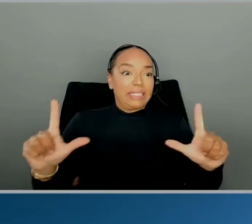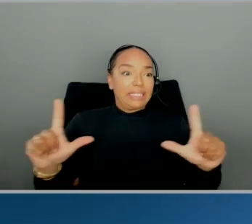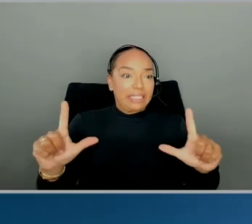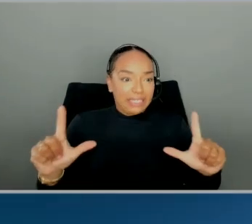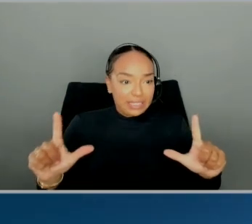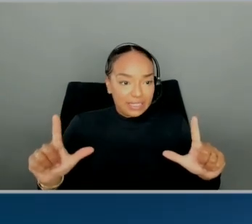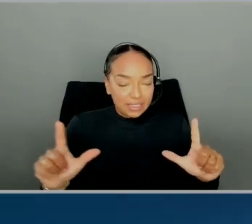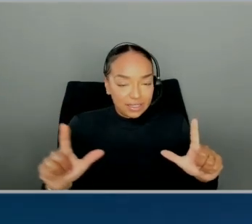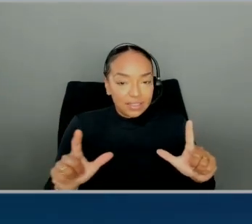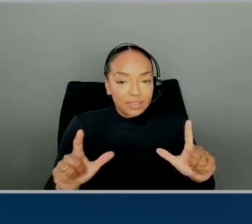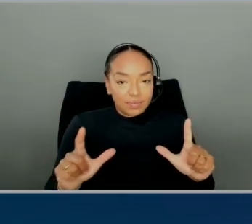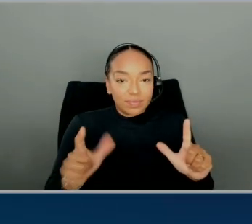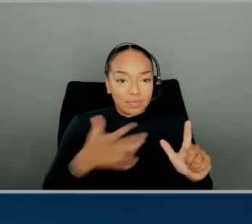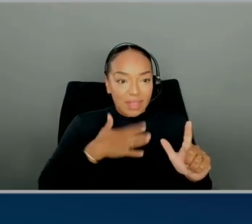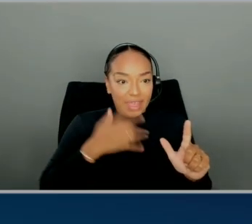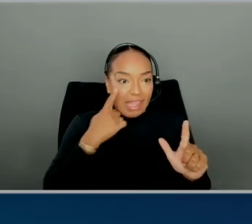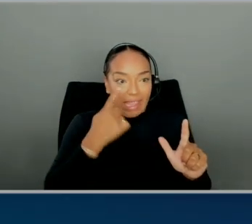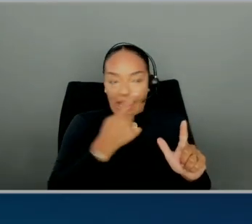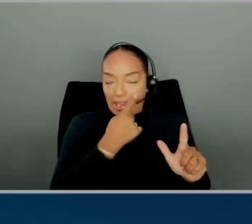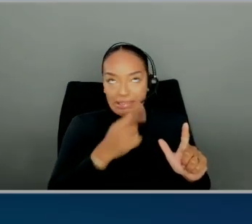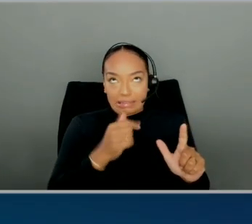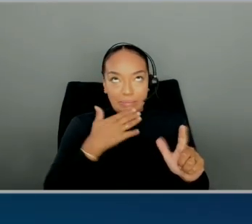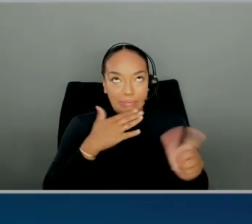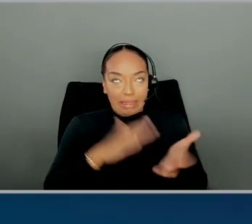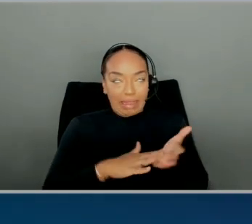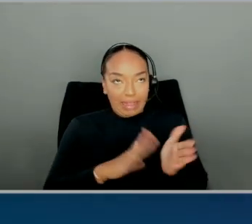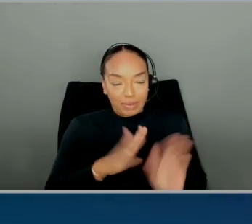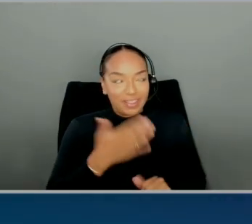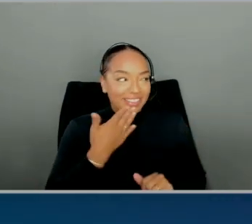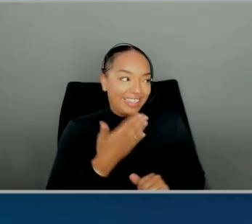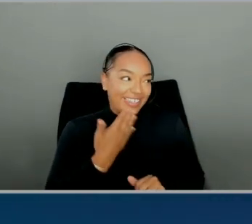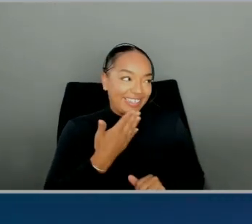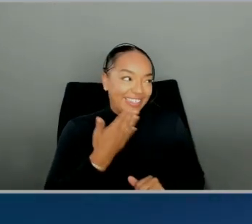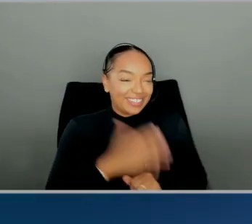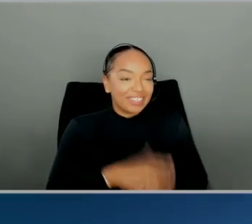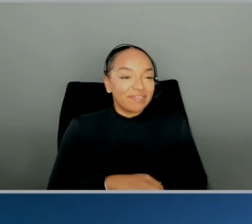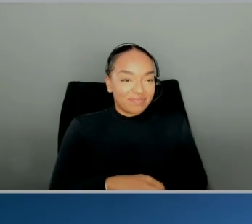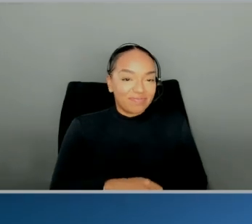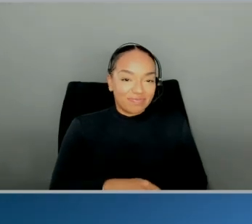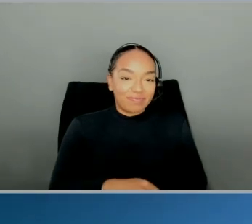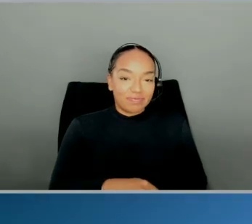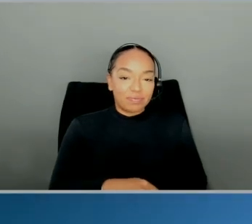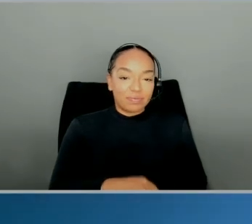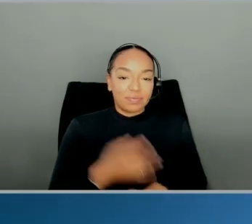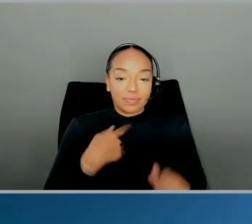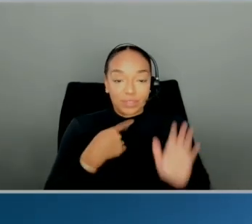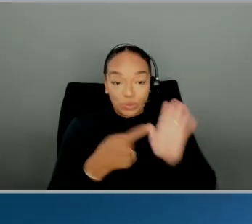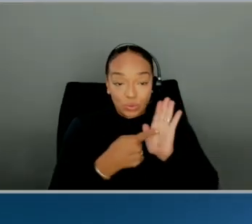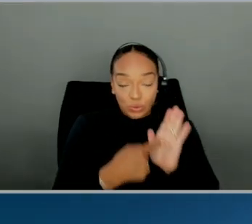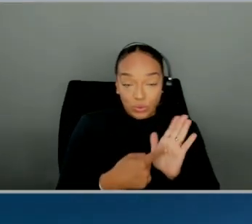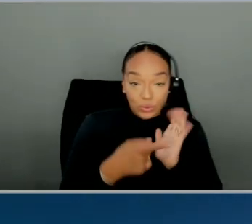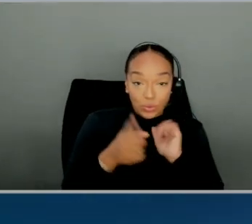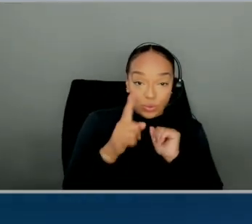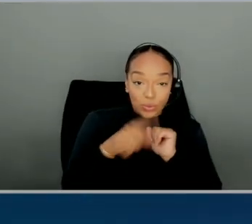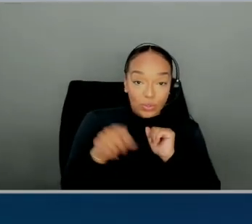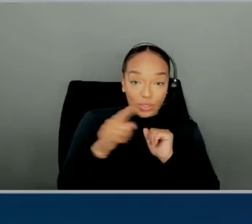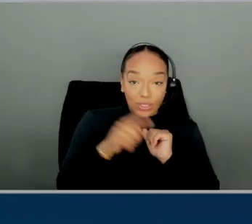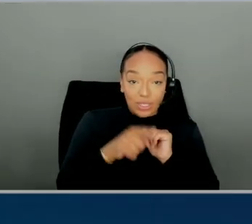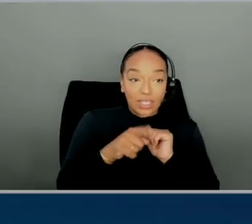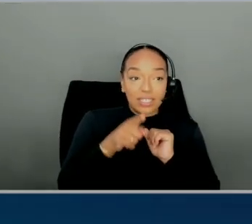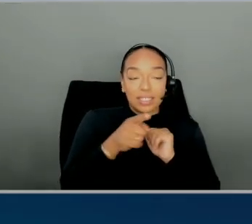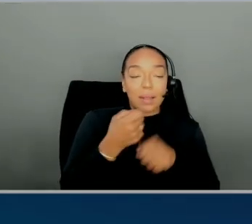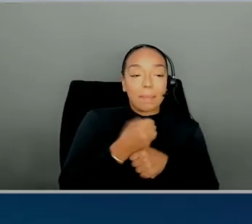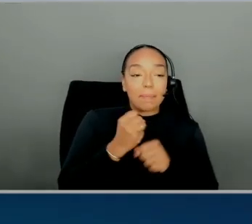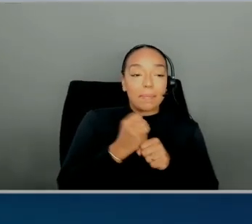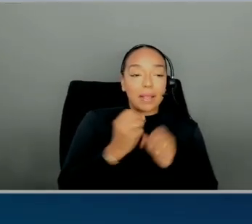Thanks for asking. Someone had to. Yep, someone had to. So what I'm showing you is it makes it much easier to